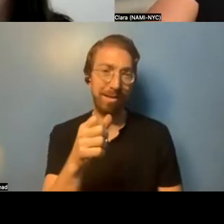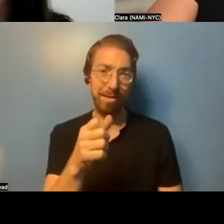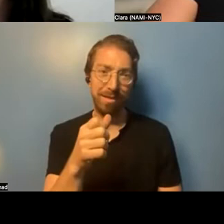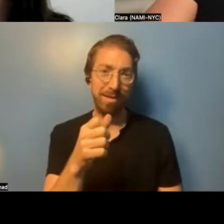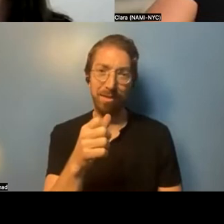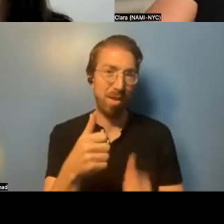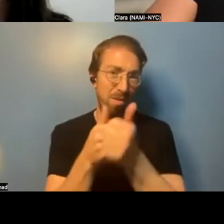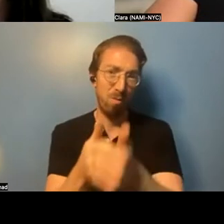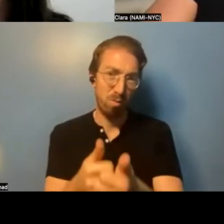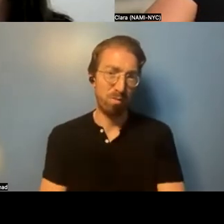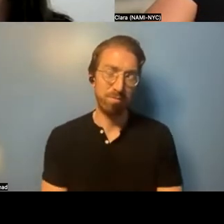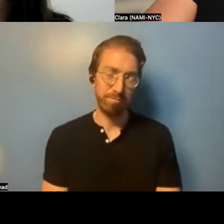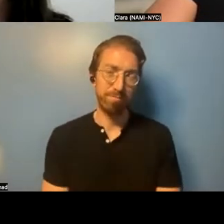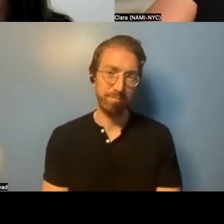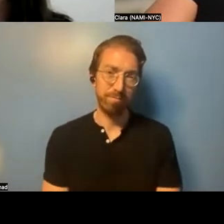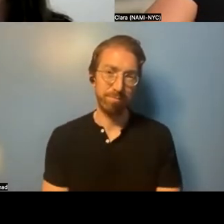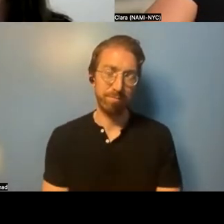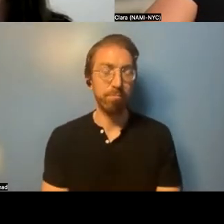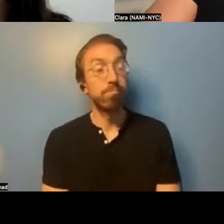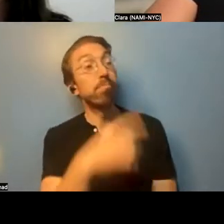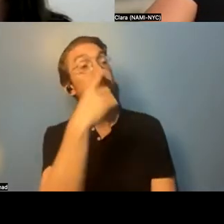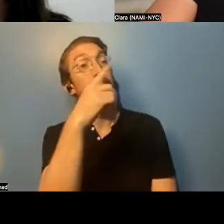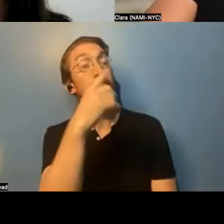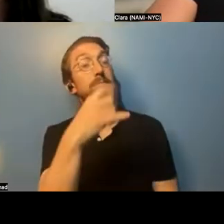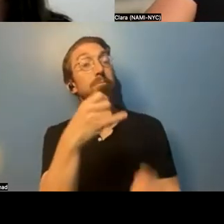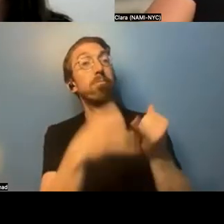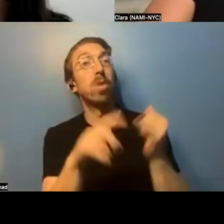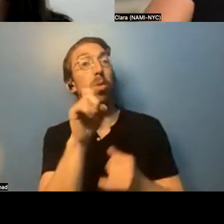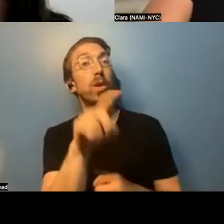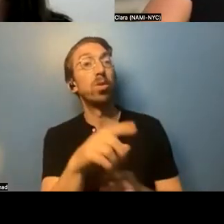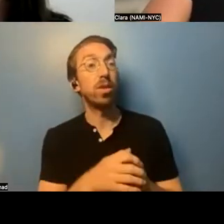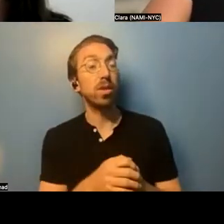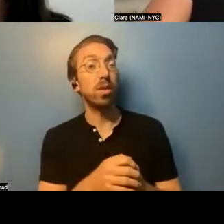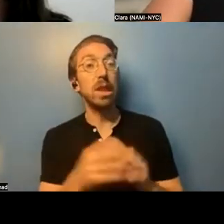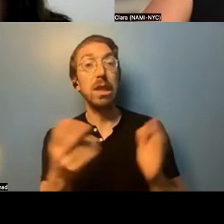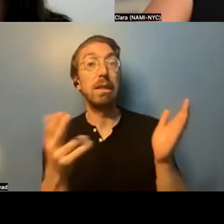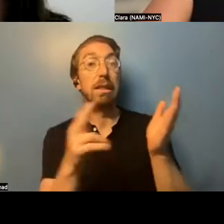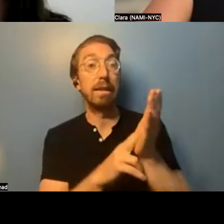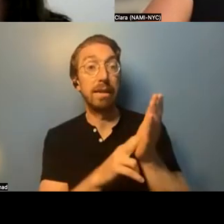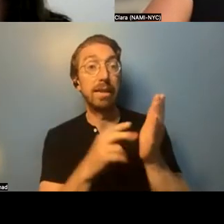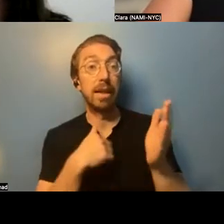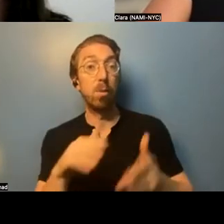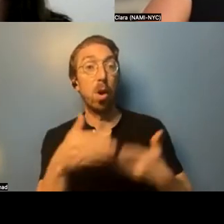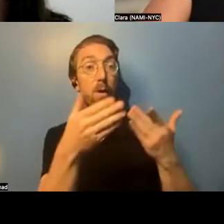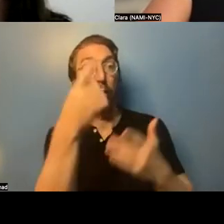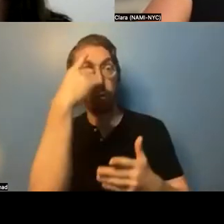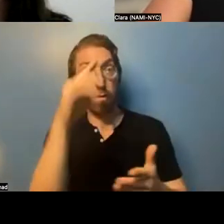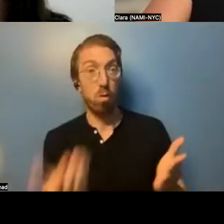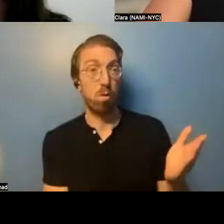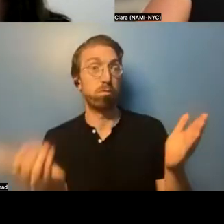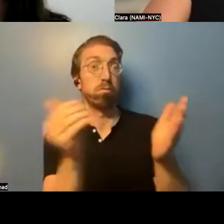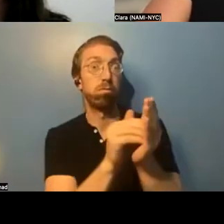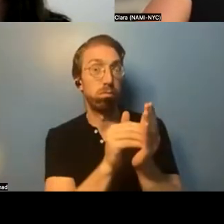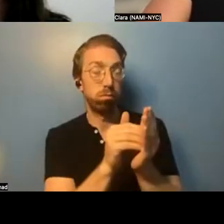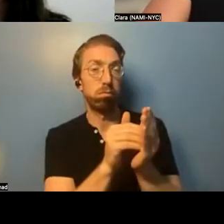last question? The lease that I'm being offered for renewal, because I've been here over a decade, um, doesn't